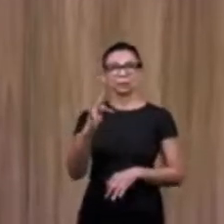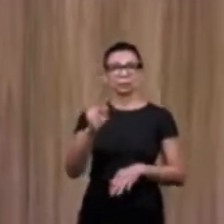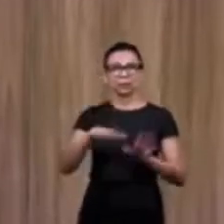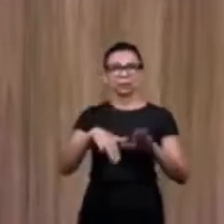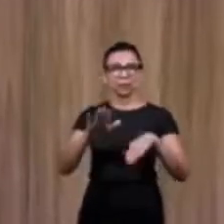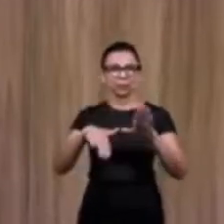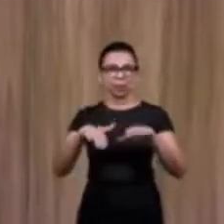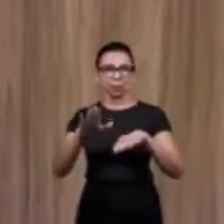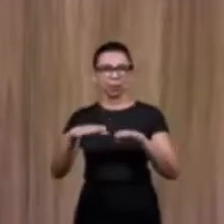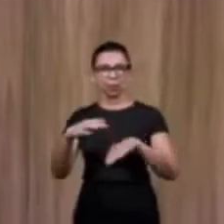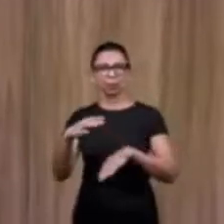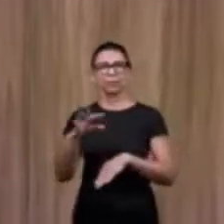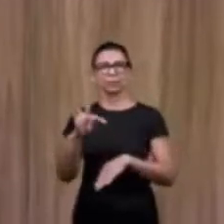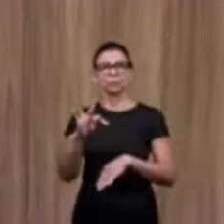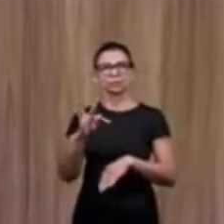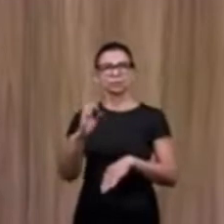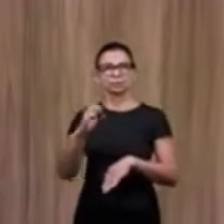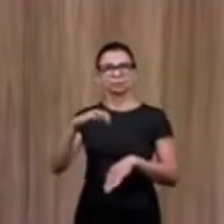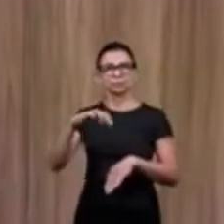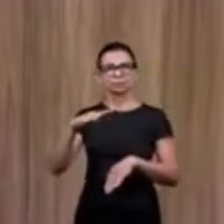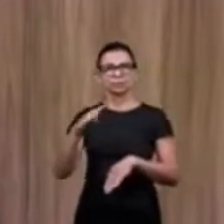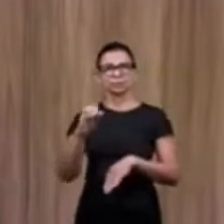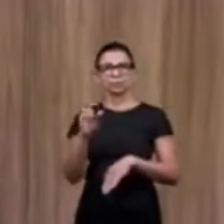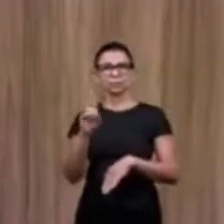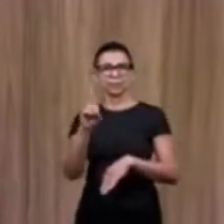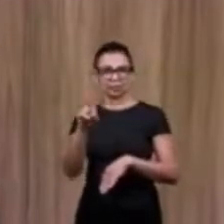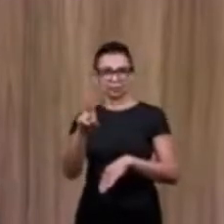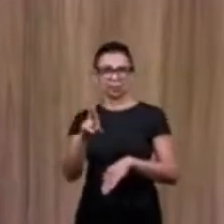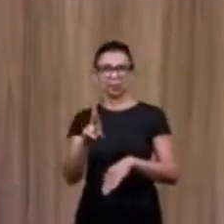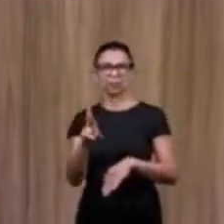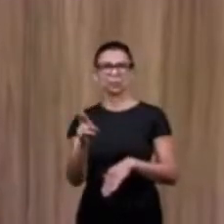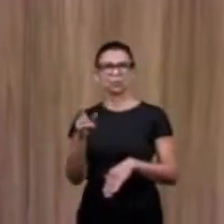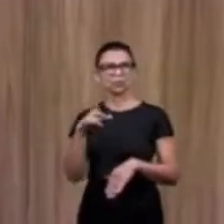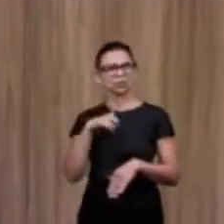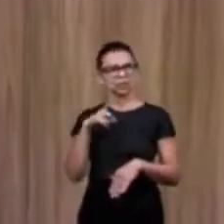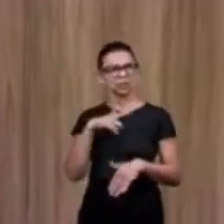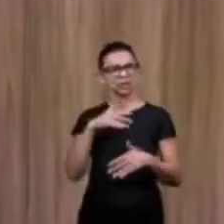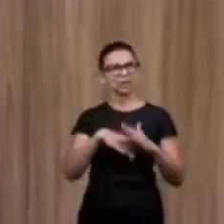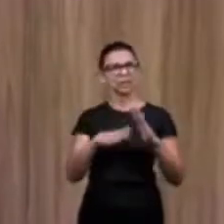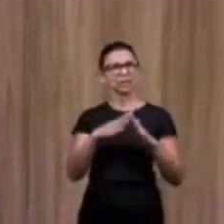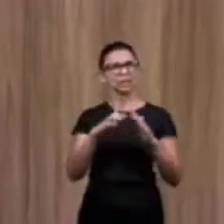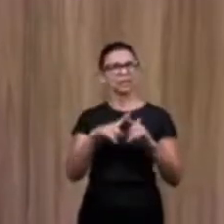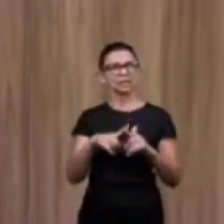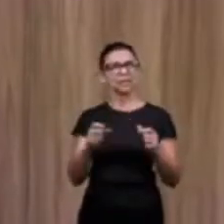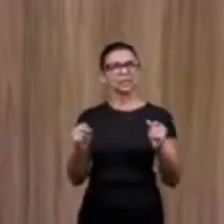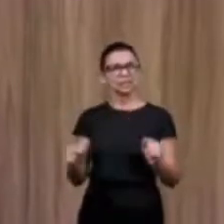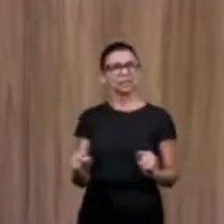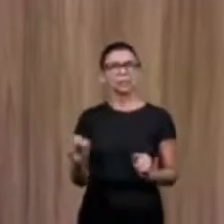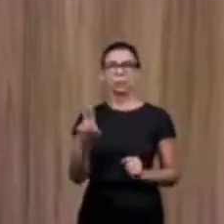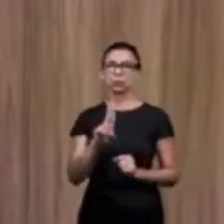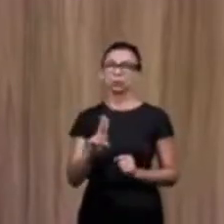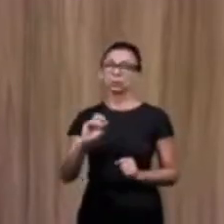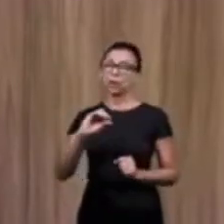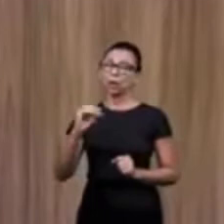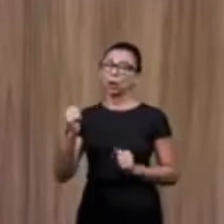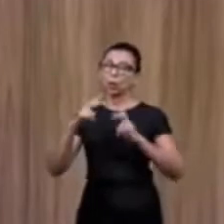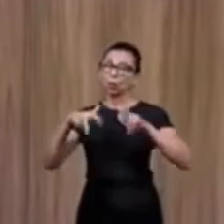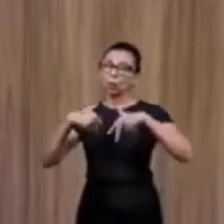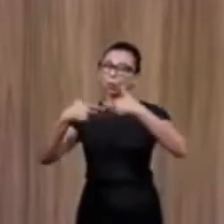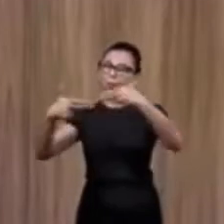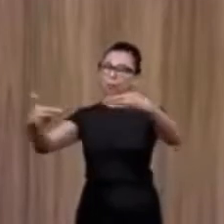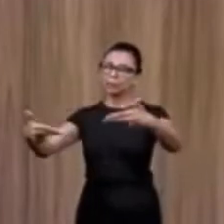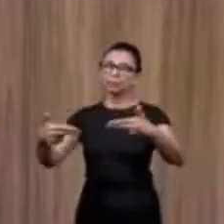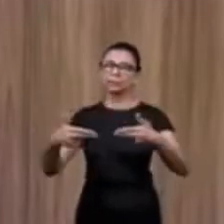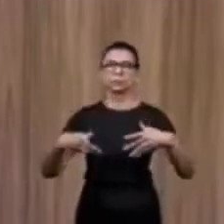para toda família, materials materials that we have at home so you are going to be able to use it or